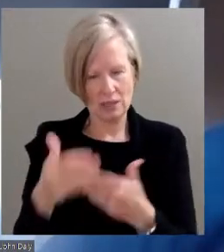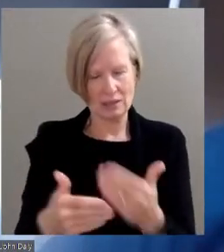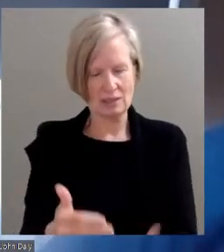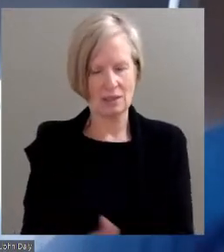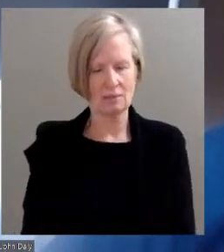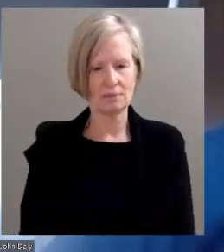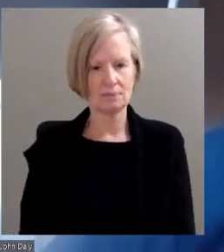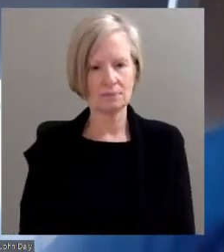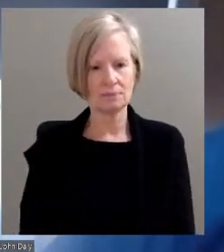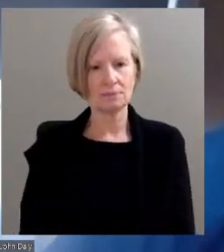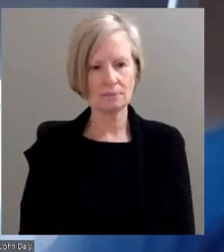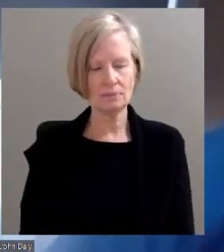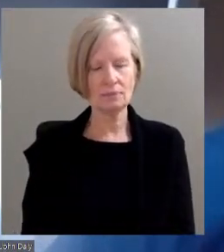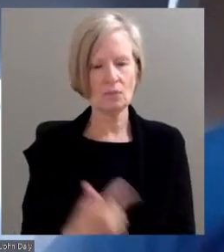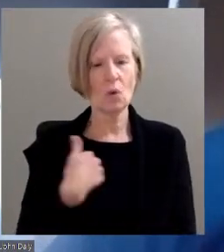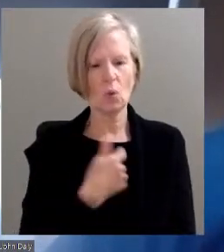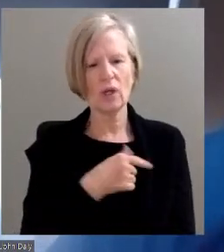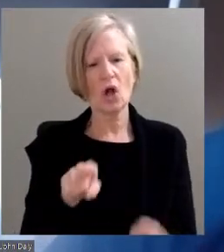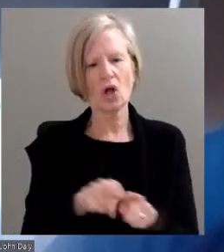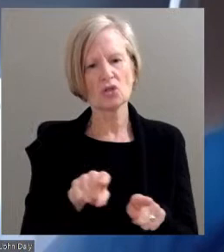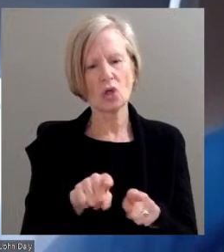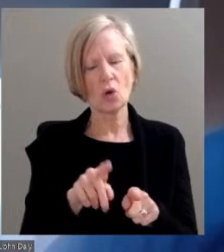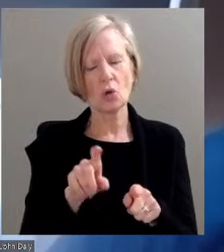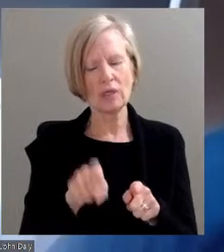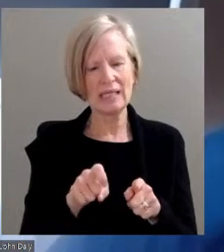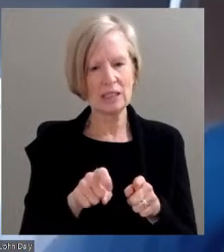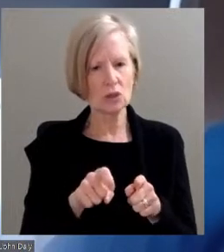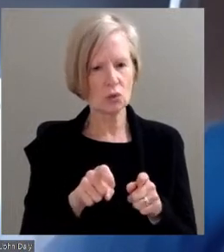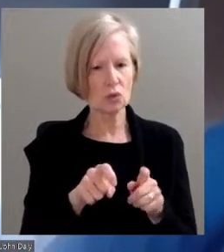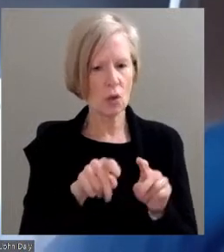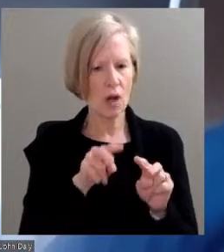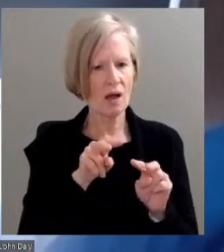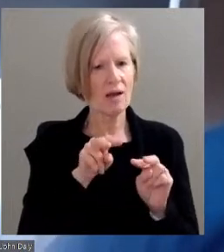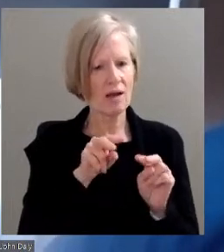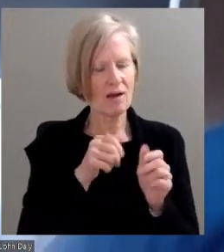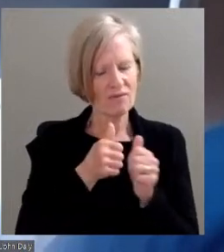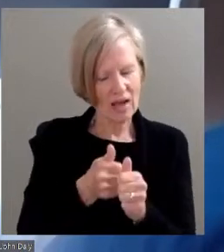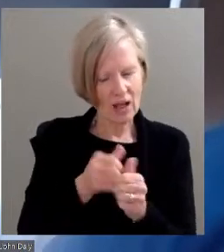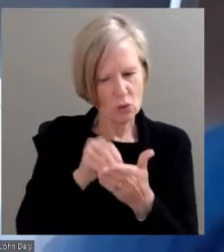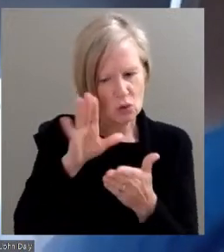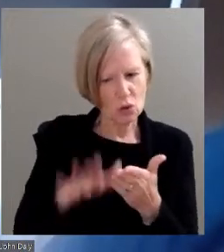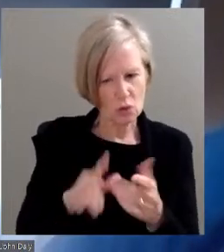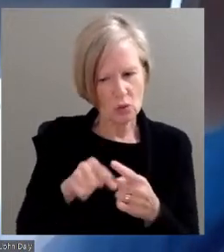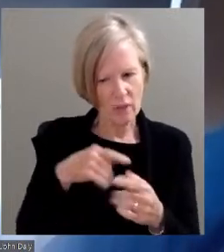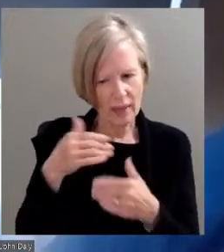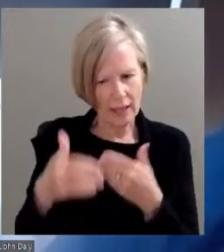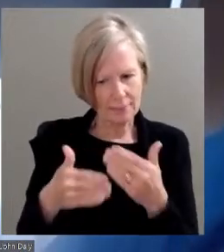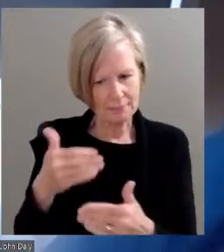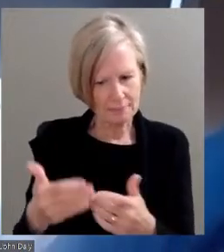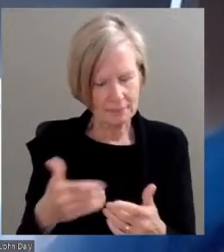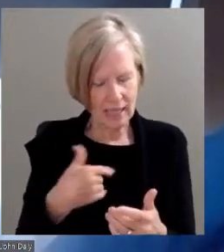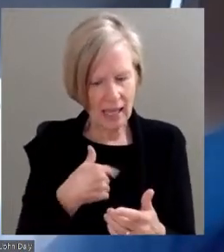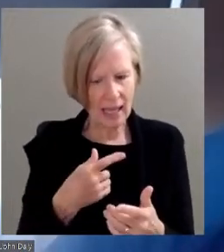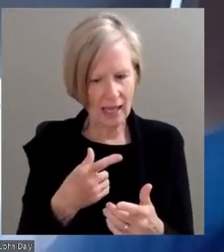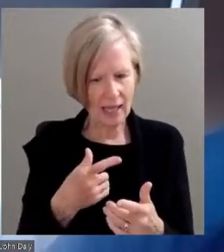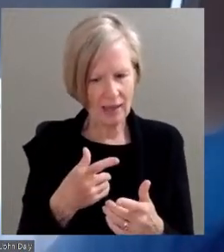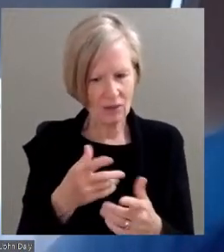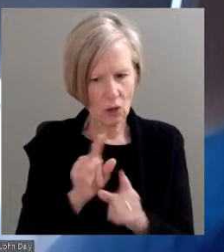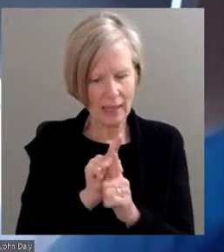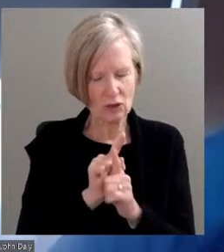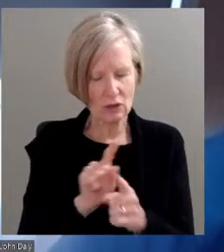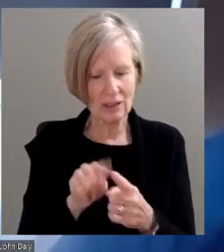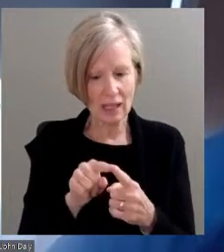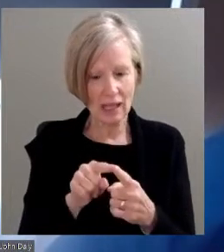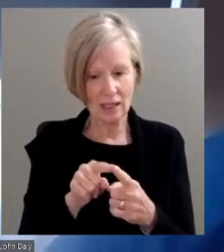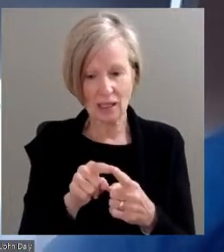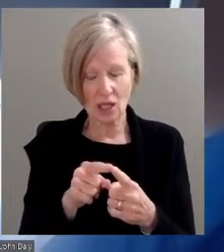also need to look at students as they're moving through the program and mentor them into an output program. In other words, where do